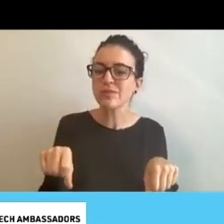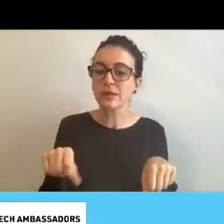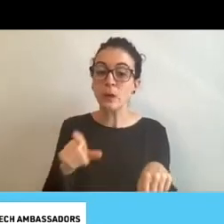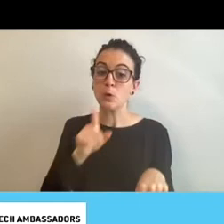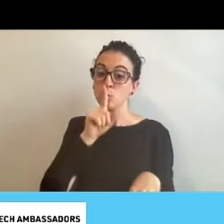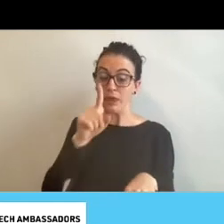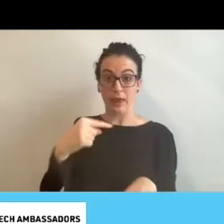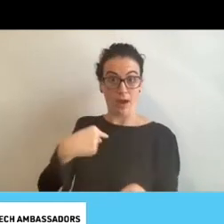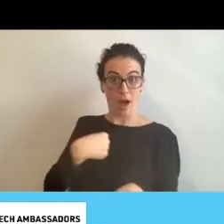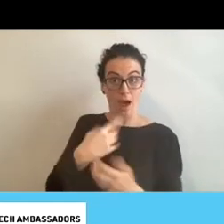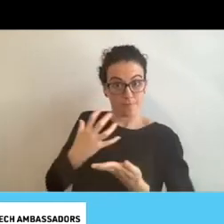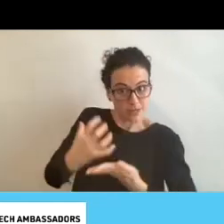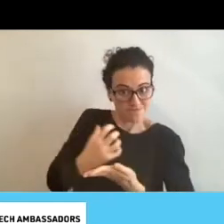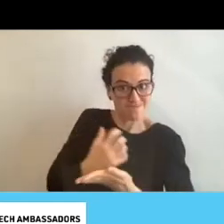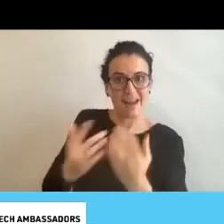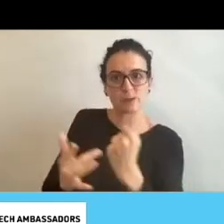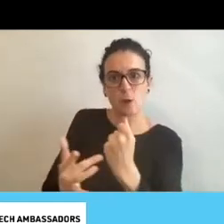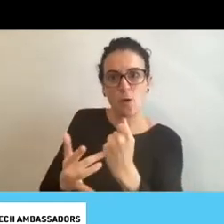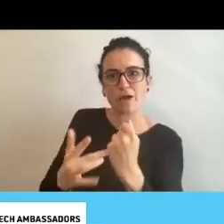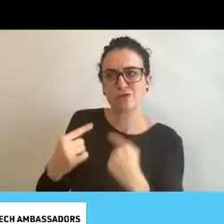probably 30 years at least.